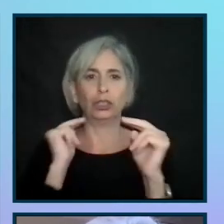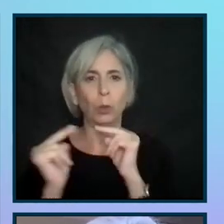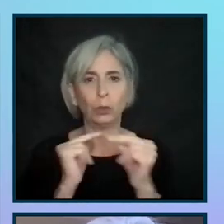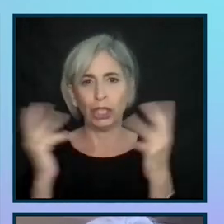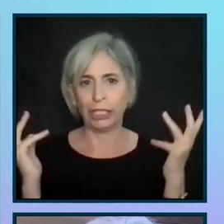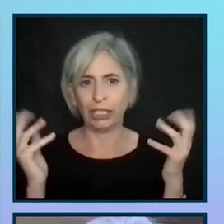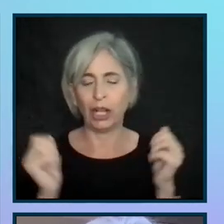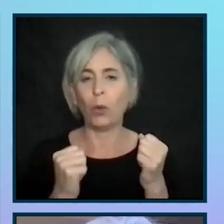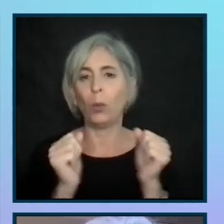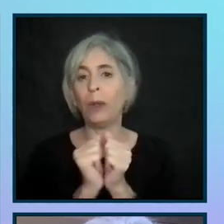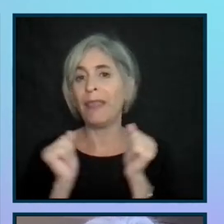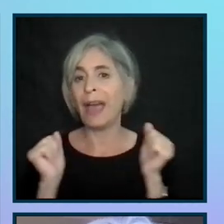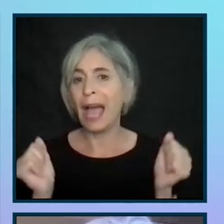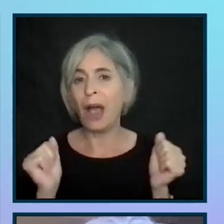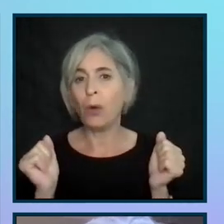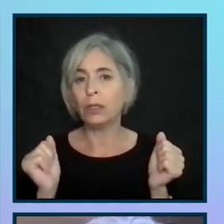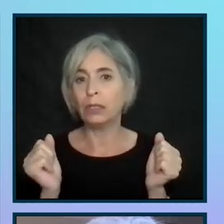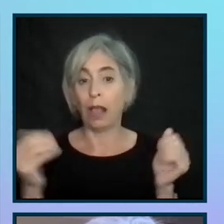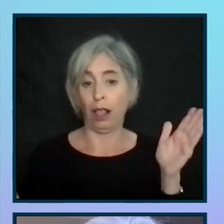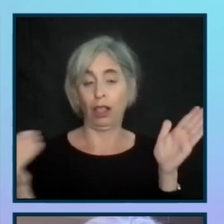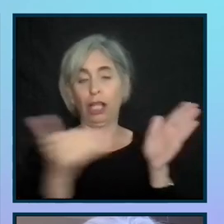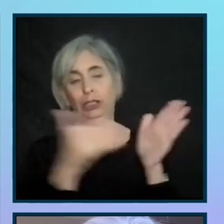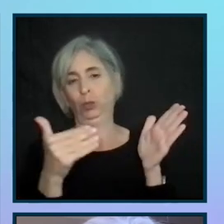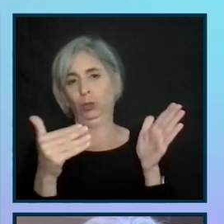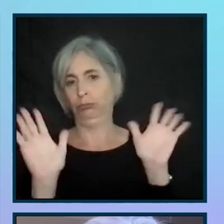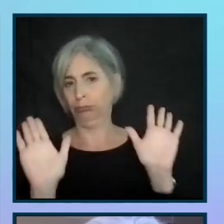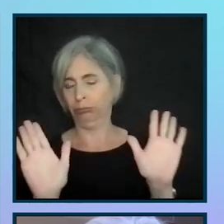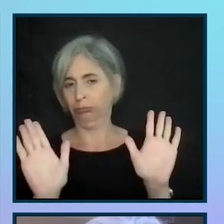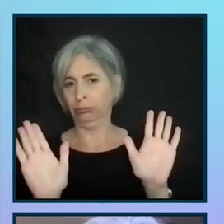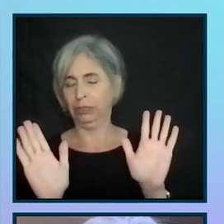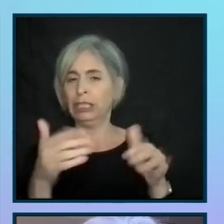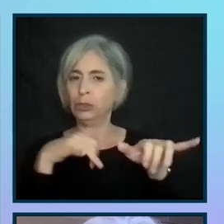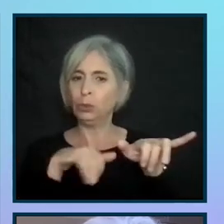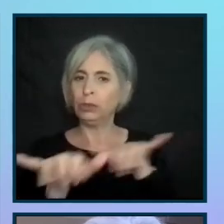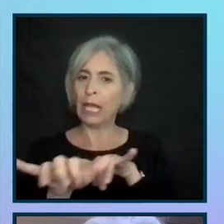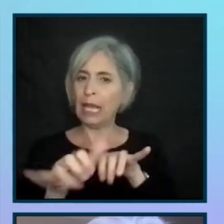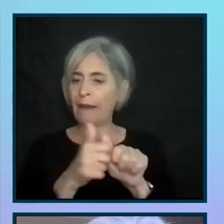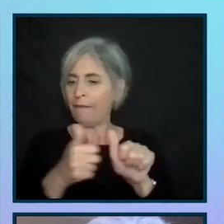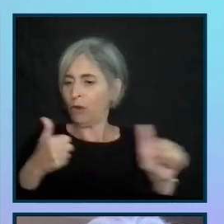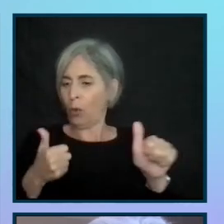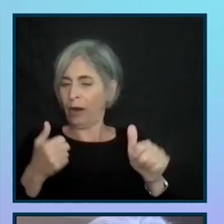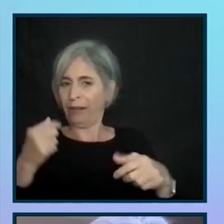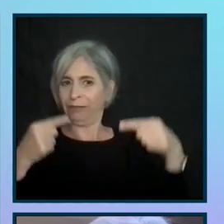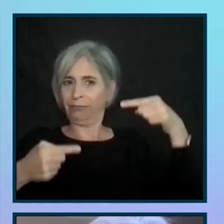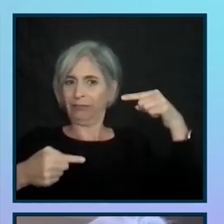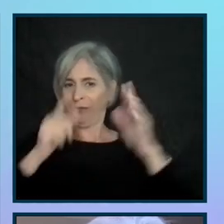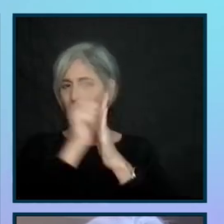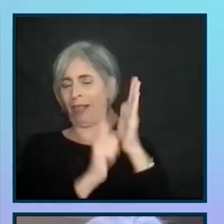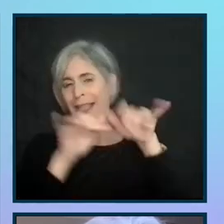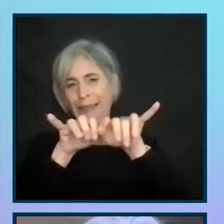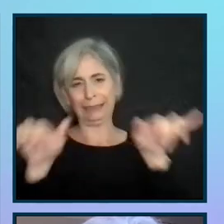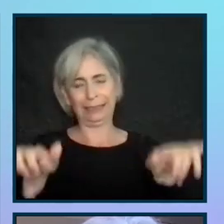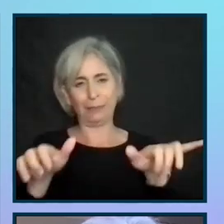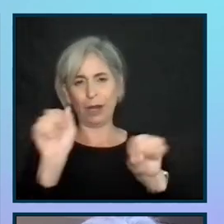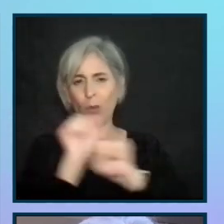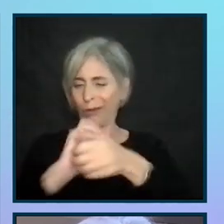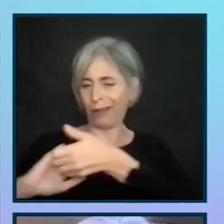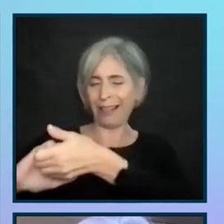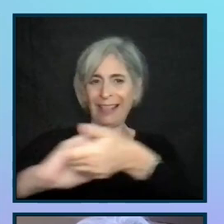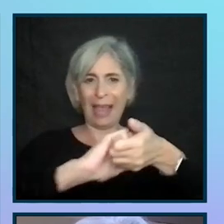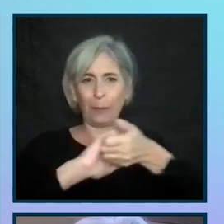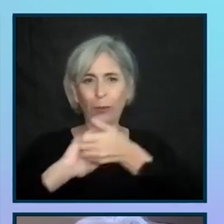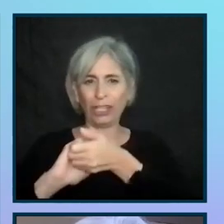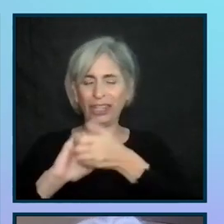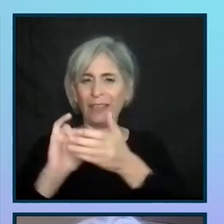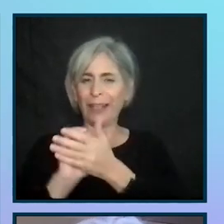a lawsuit as a way to stay out of the fighting legal system and work on collaboration, which